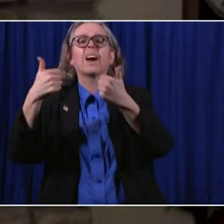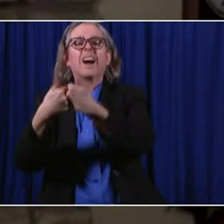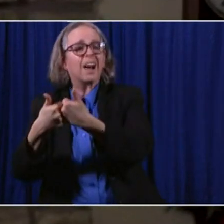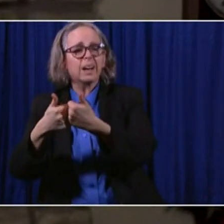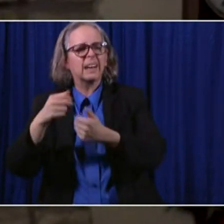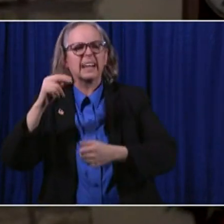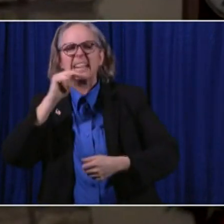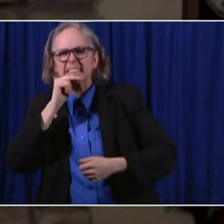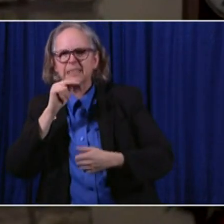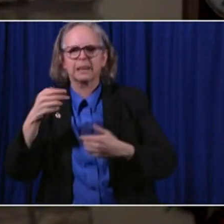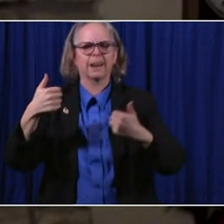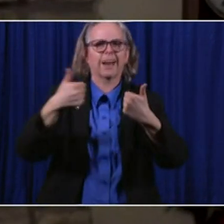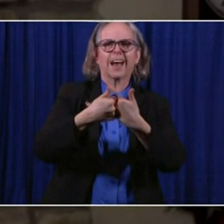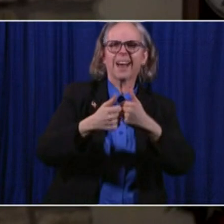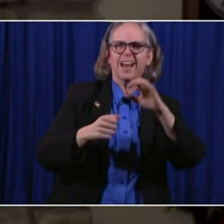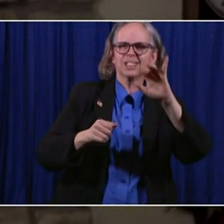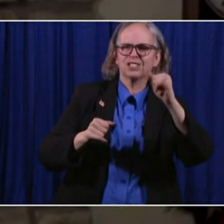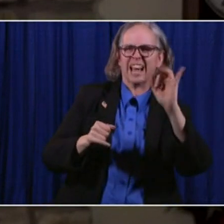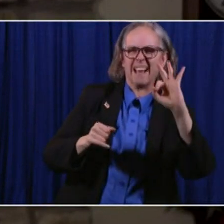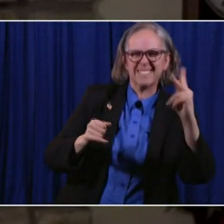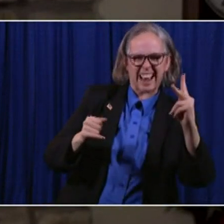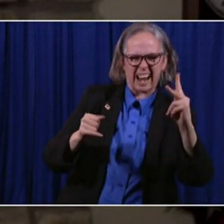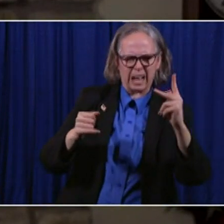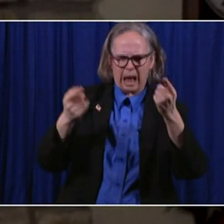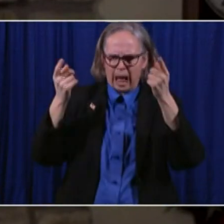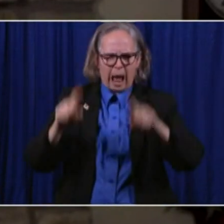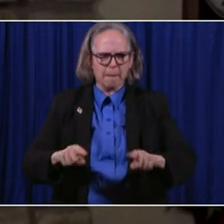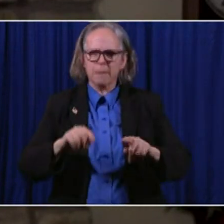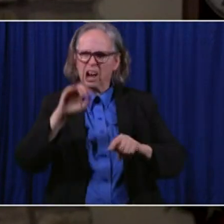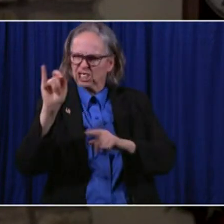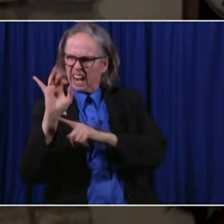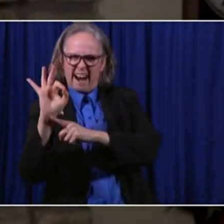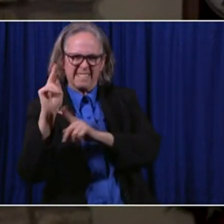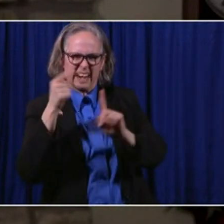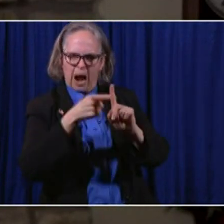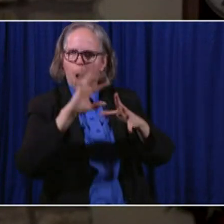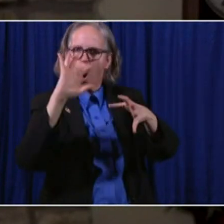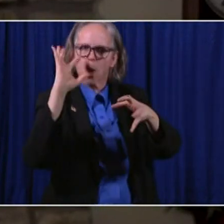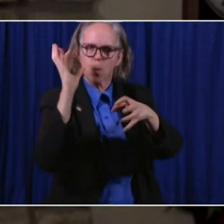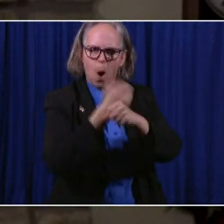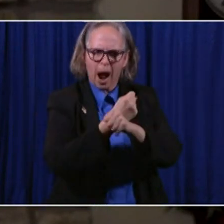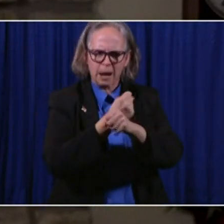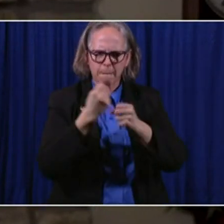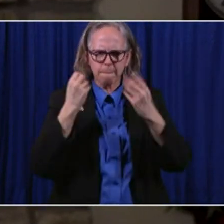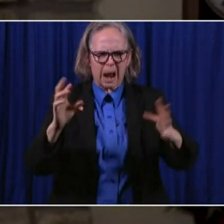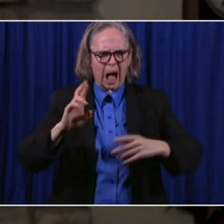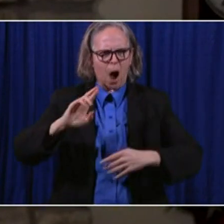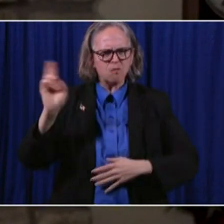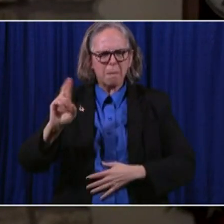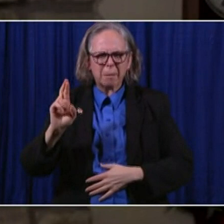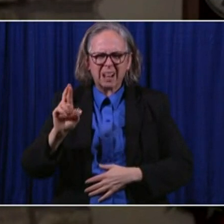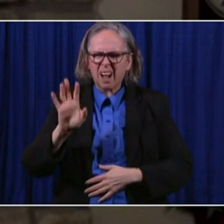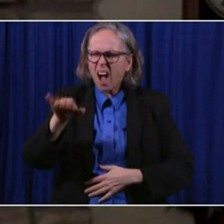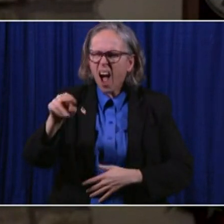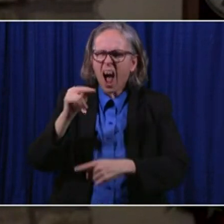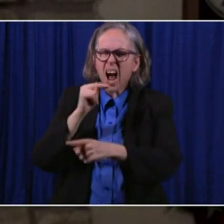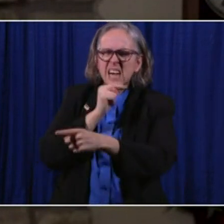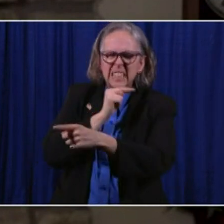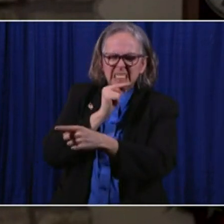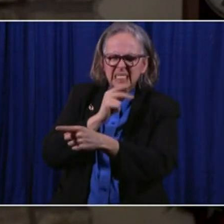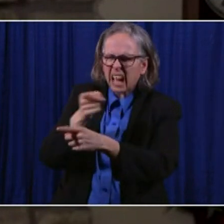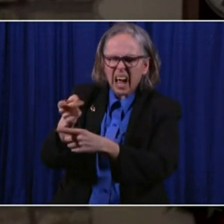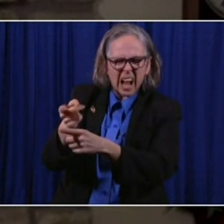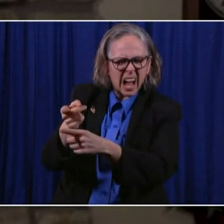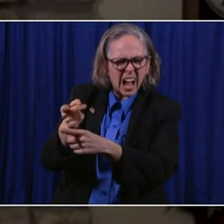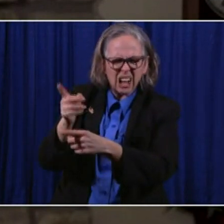When Kennedy won, many Republicans urged him, urged Nixon, urged Nixon to